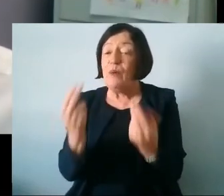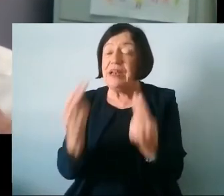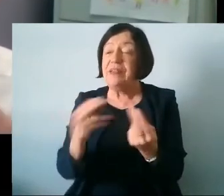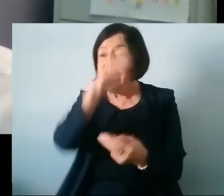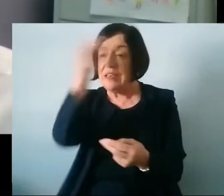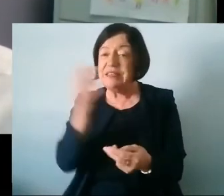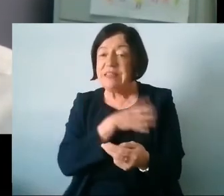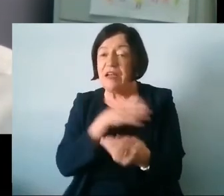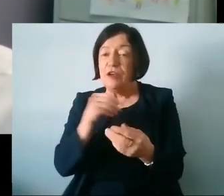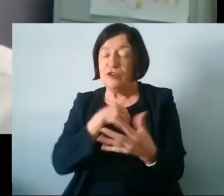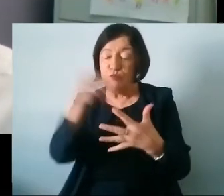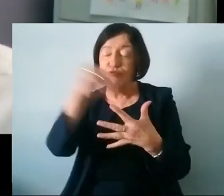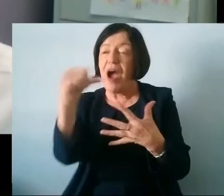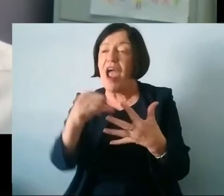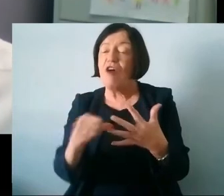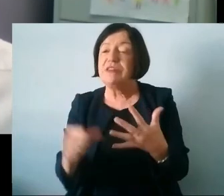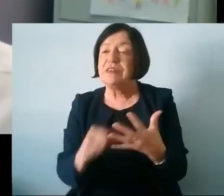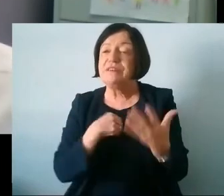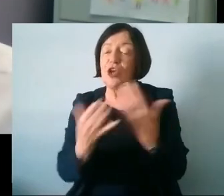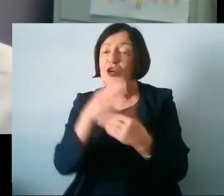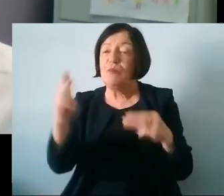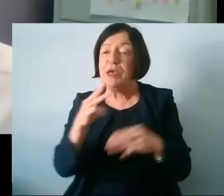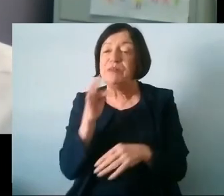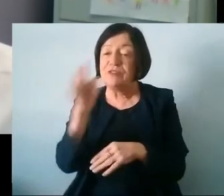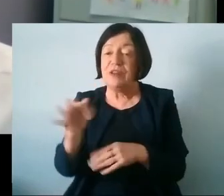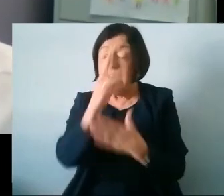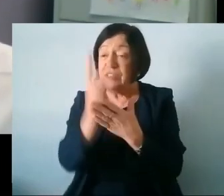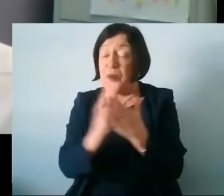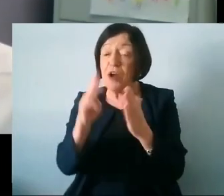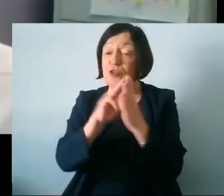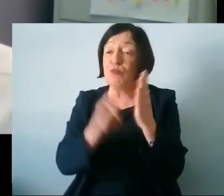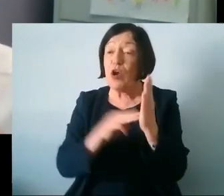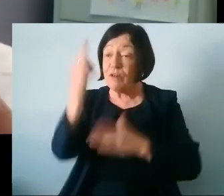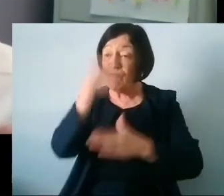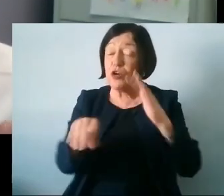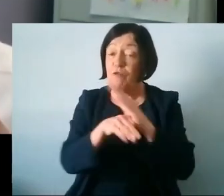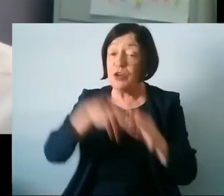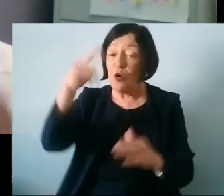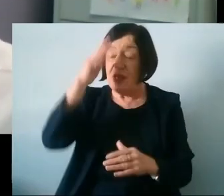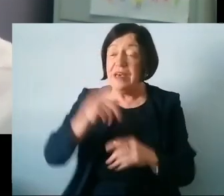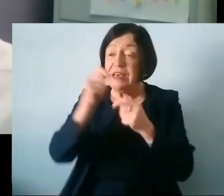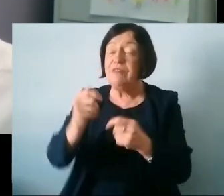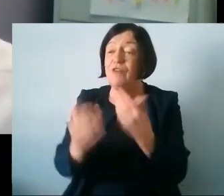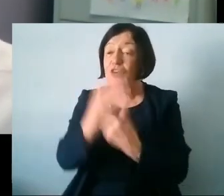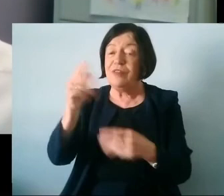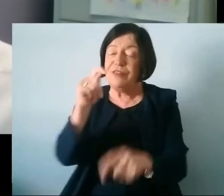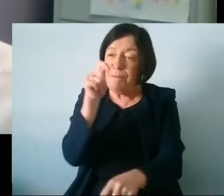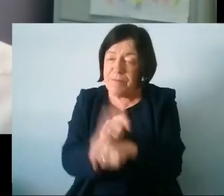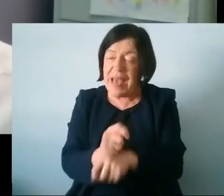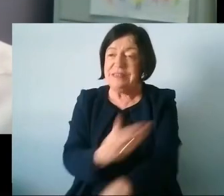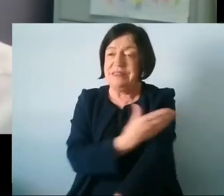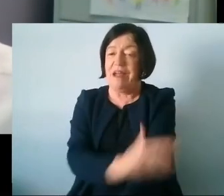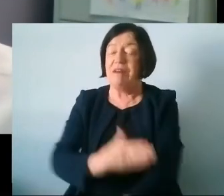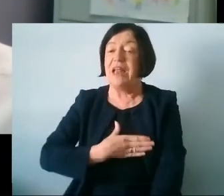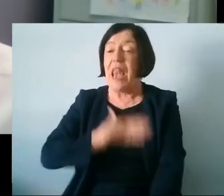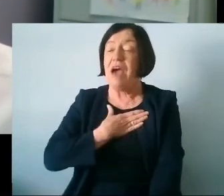to prioritize our young people's future it's part of the program for government in Northern Ireland to give our young people the best start in life that's